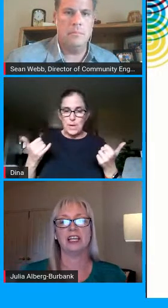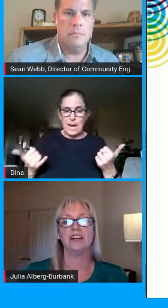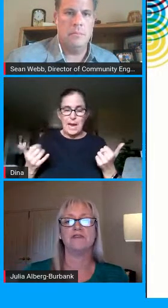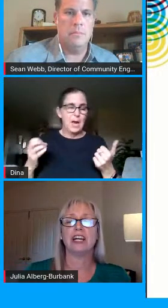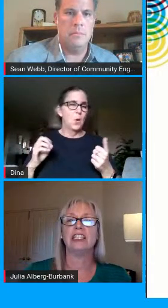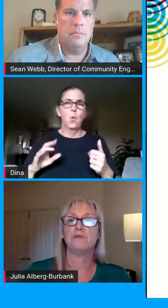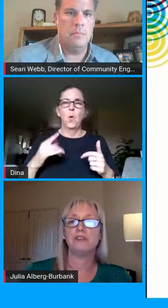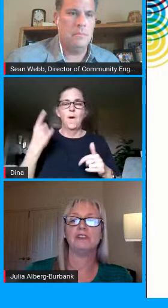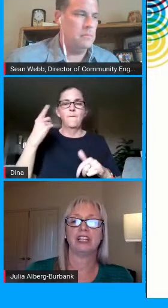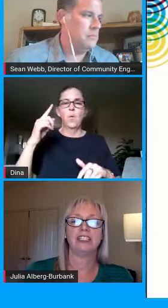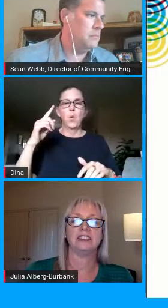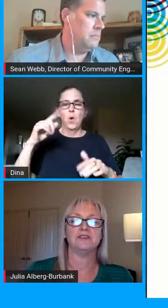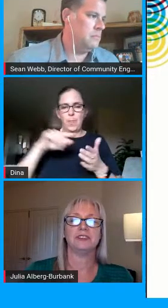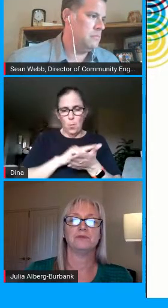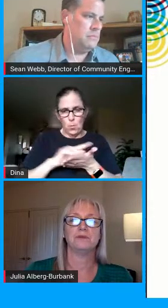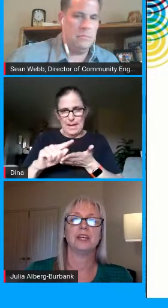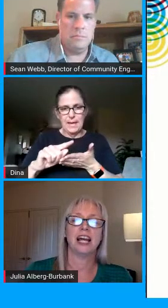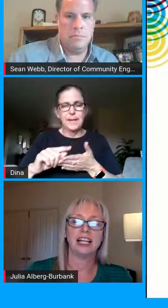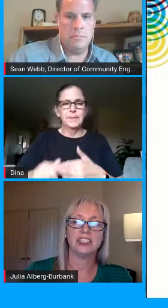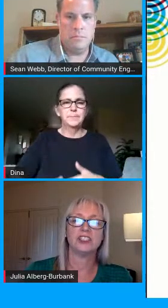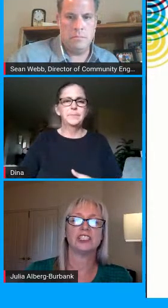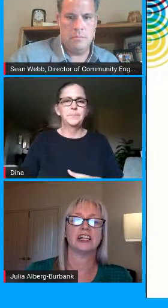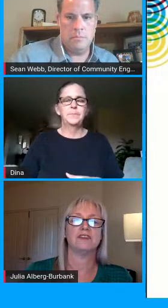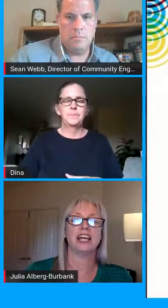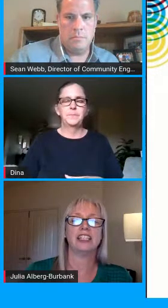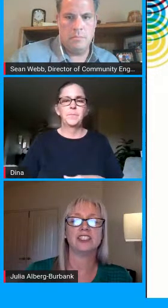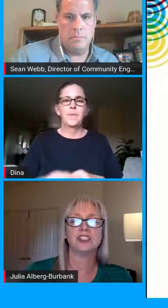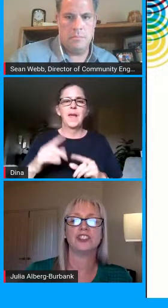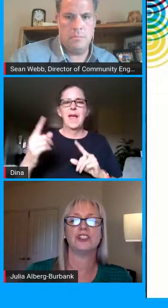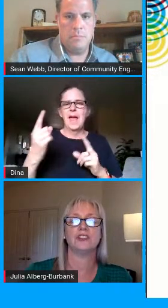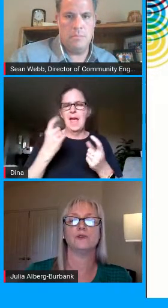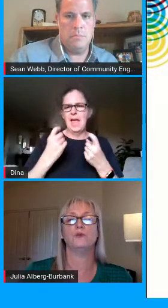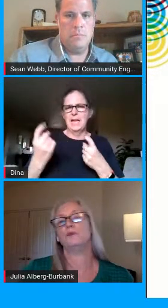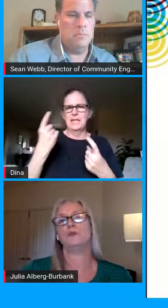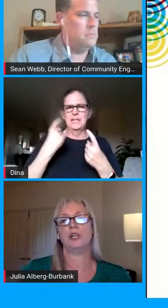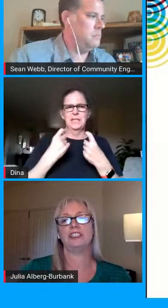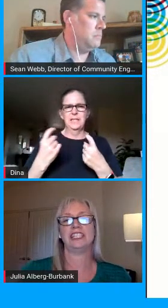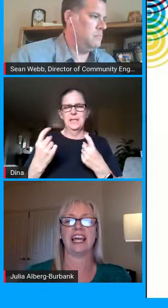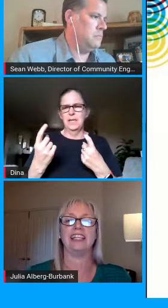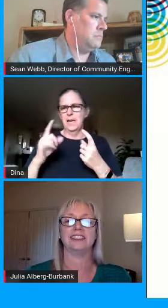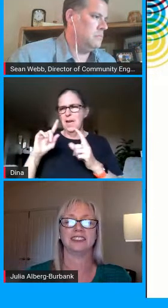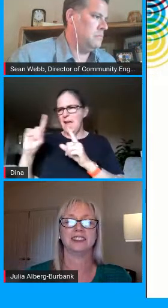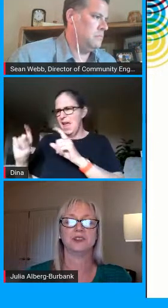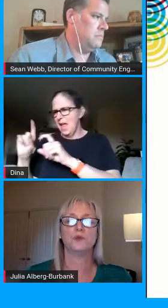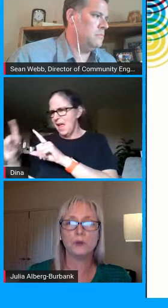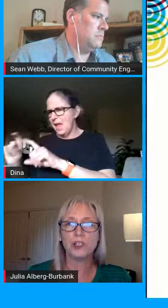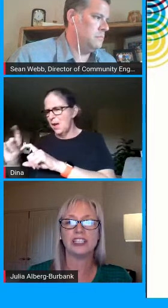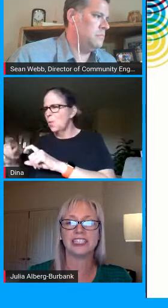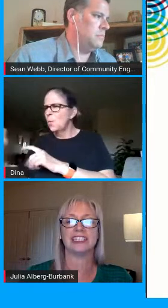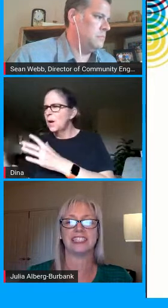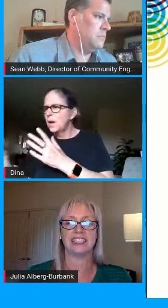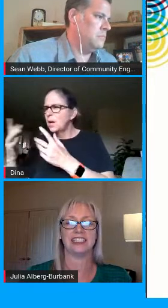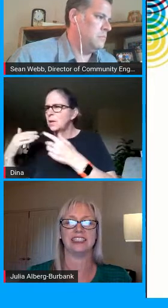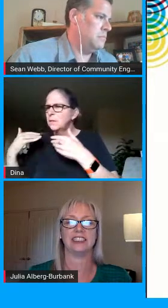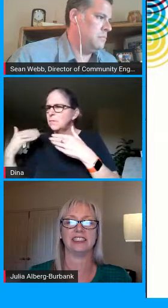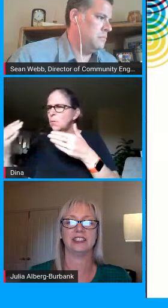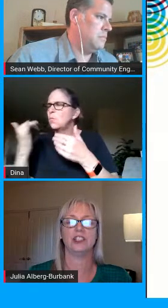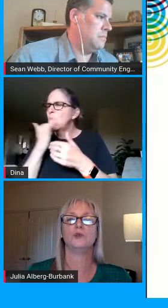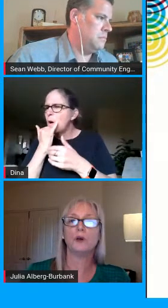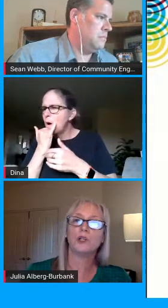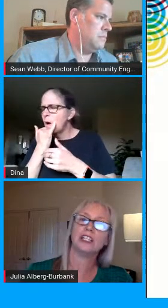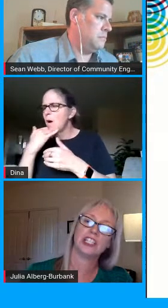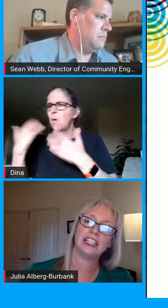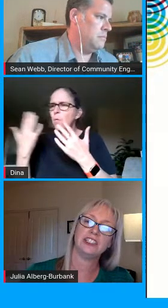and finally be reflective ask yourself ask your student what went well today what were our successes